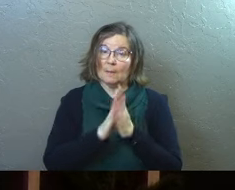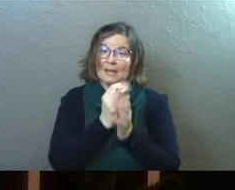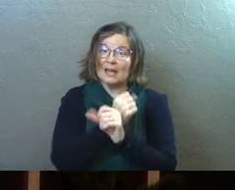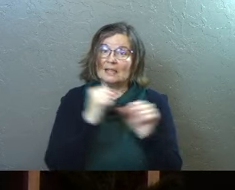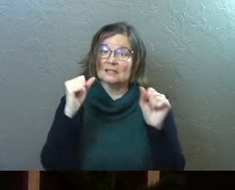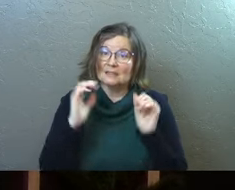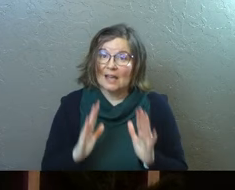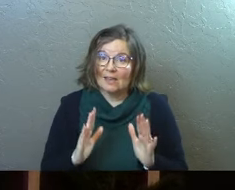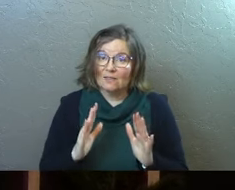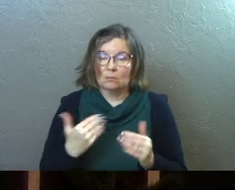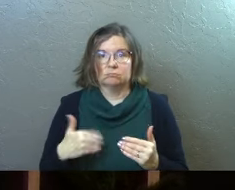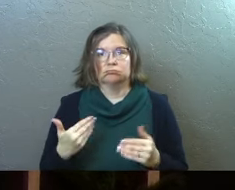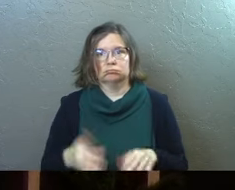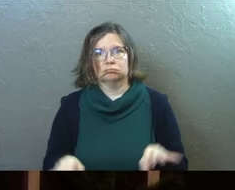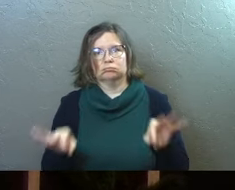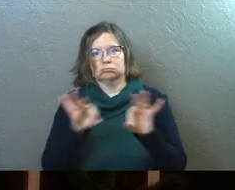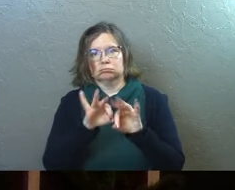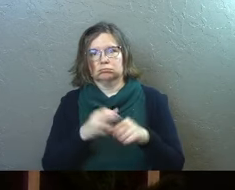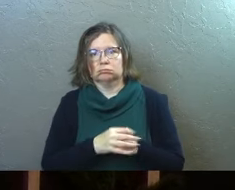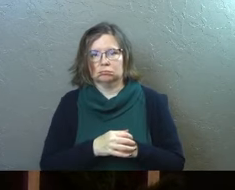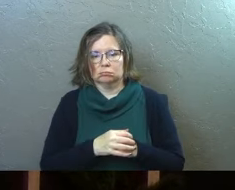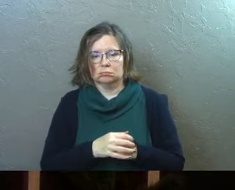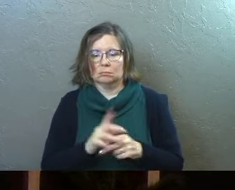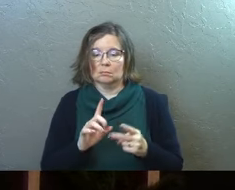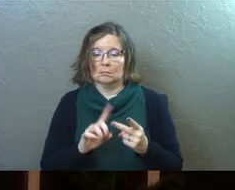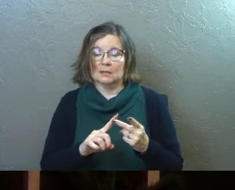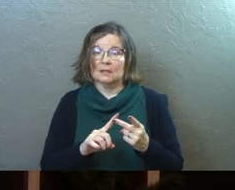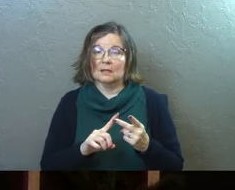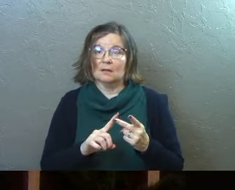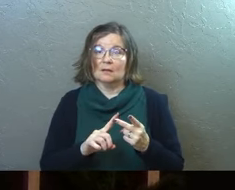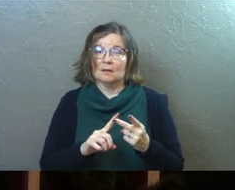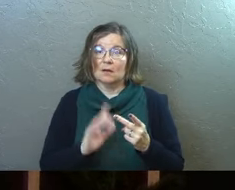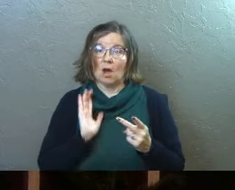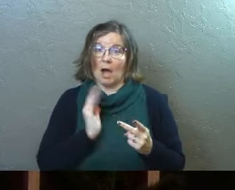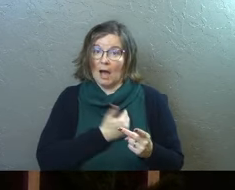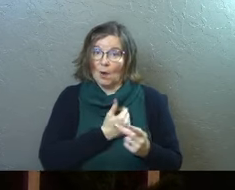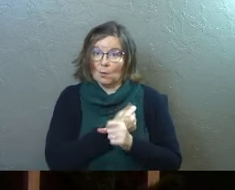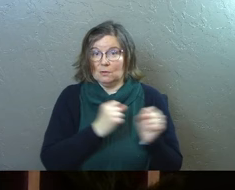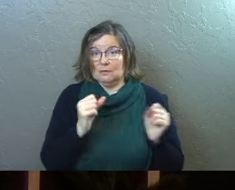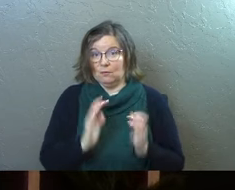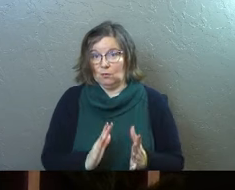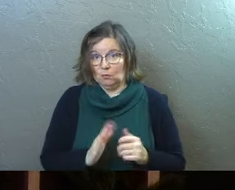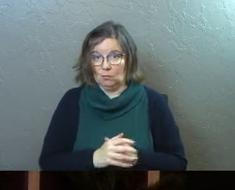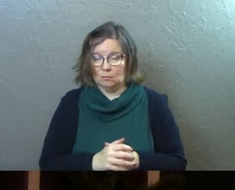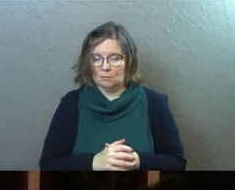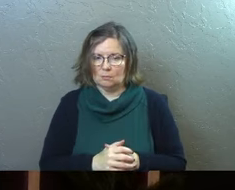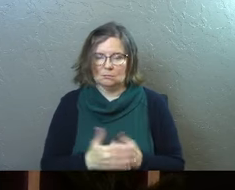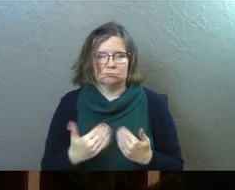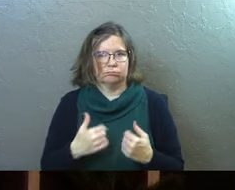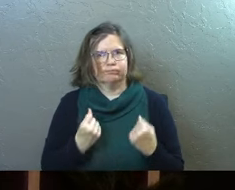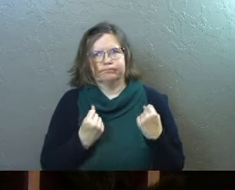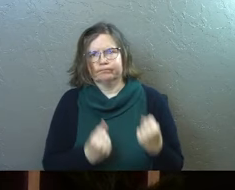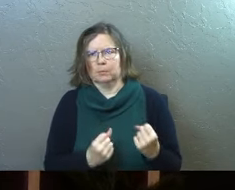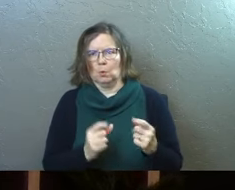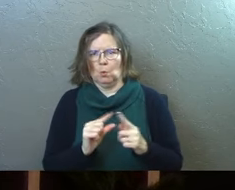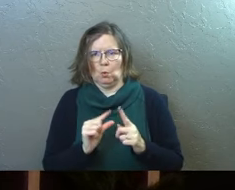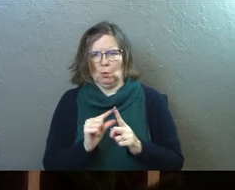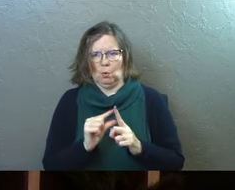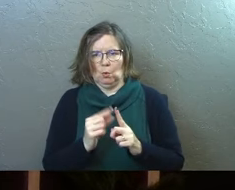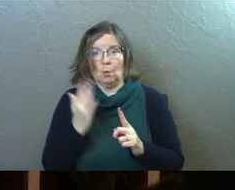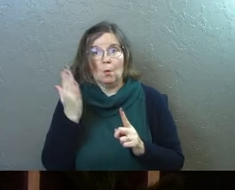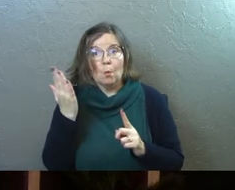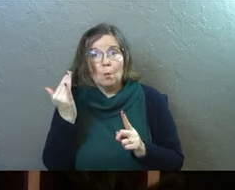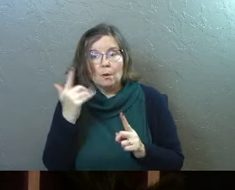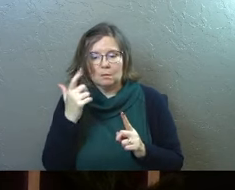savior. That's significant. He's going to be a savior. He's going to be our savior. It's such a powerful word. Why is it powerful